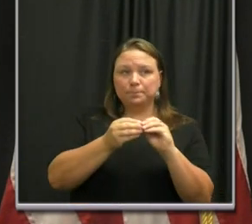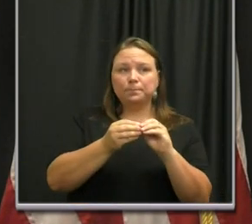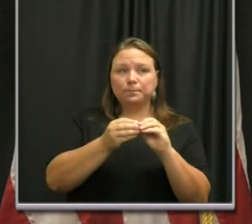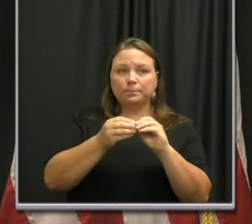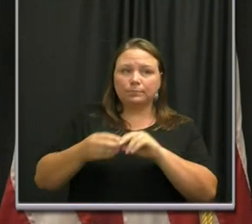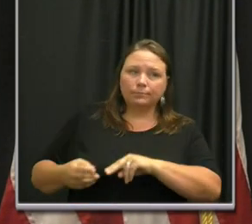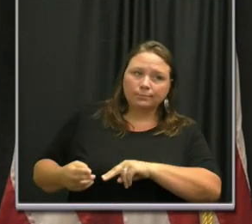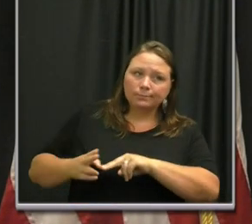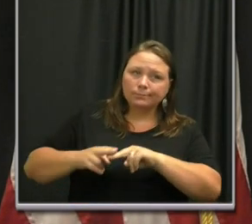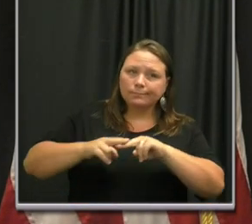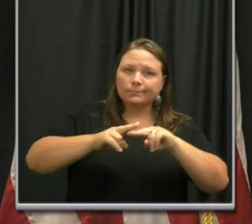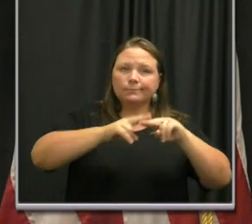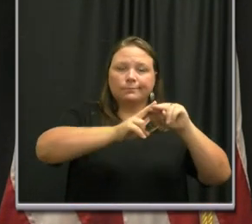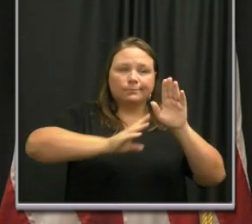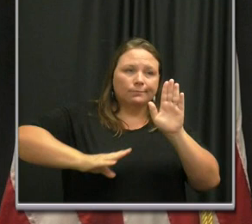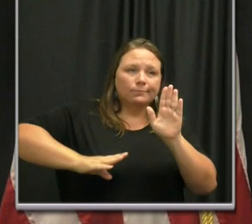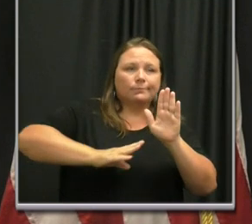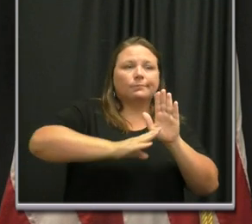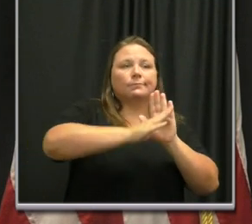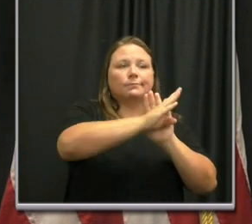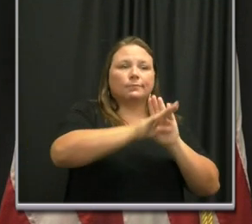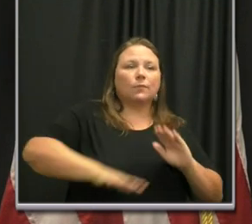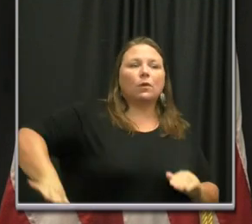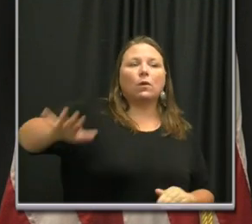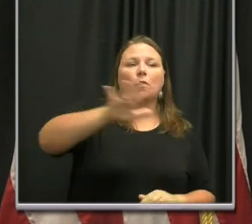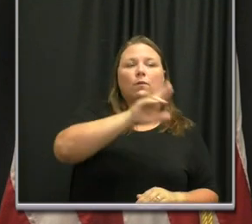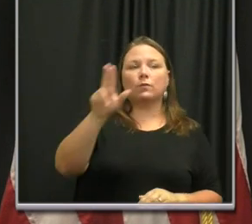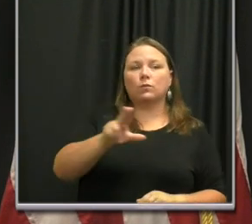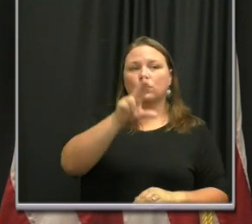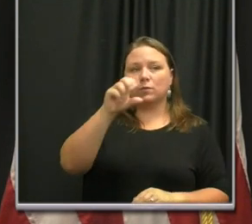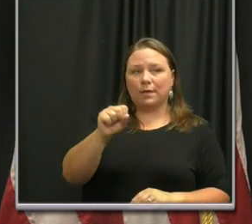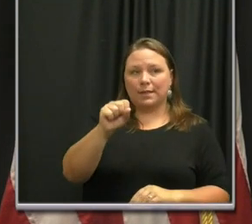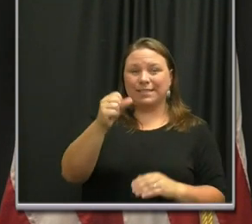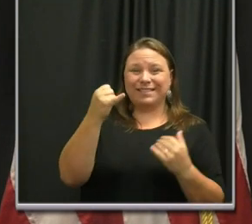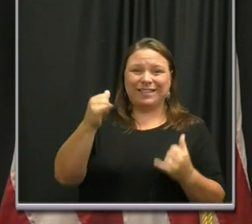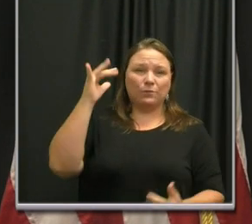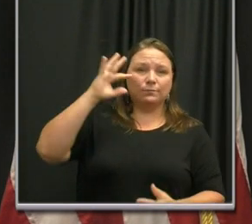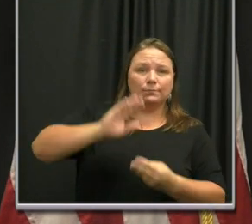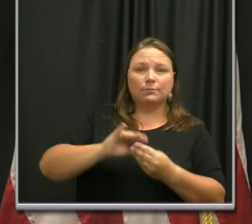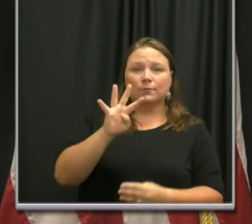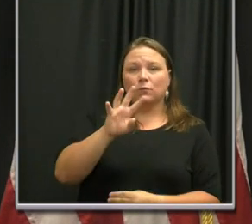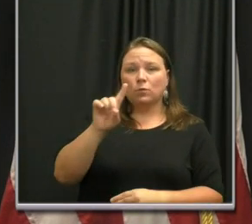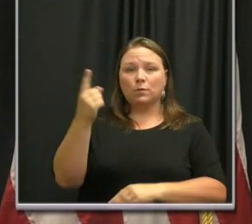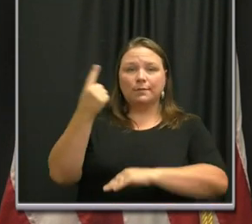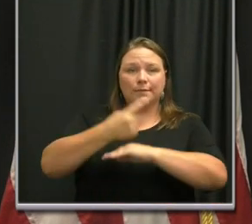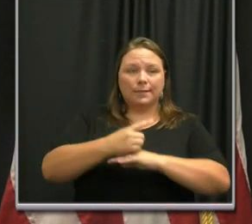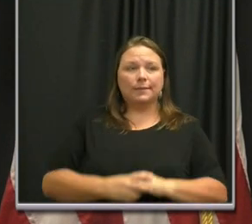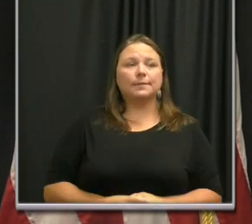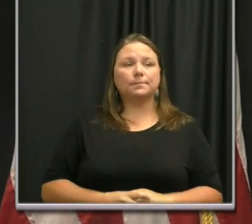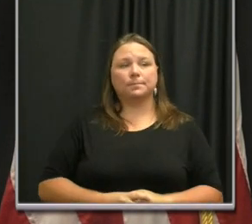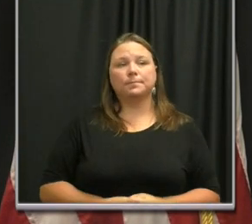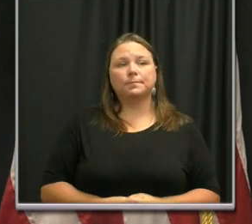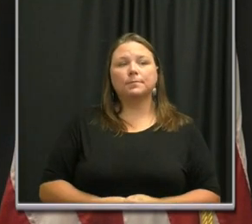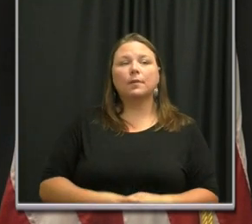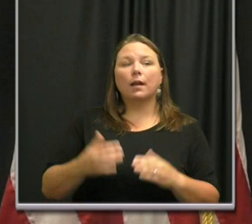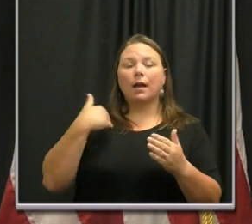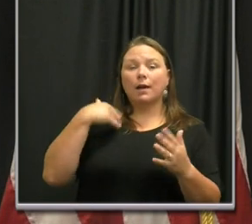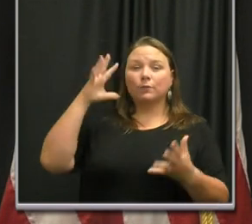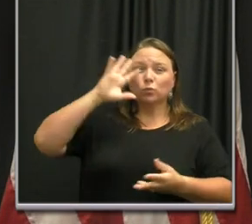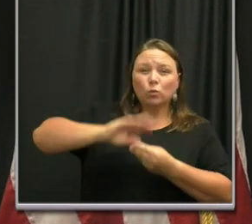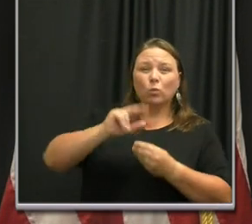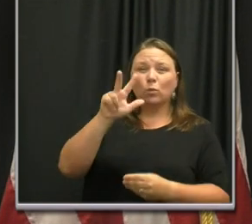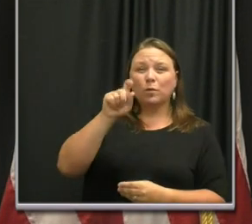continue an upward trajectory across the United States, now for 41 days, with 3